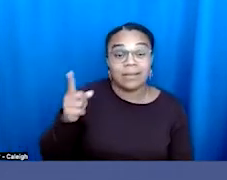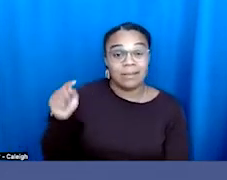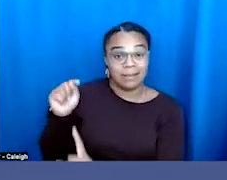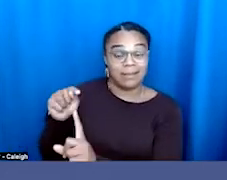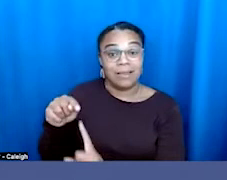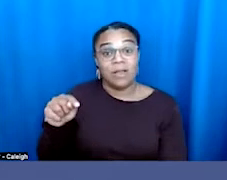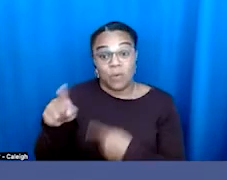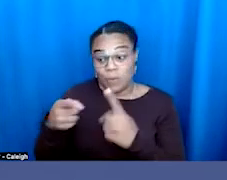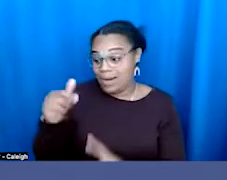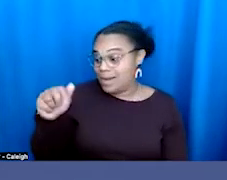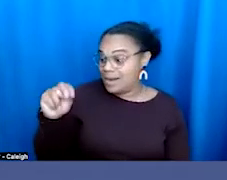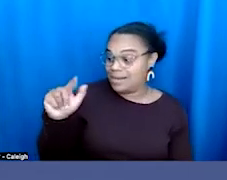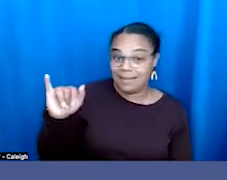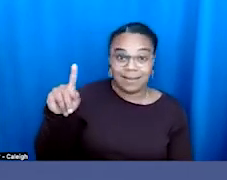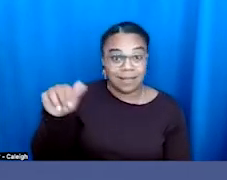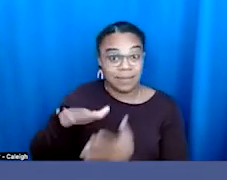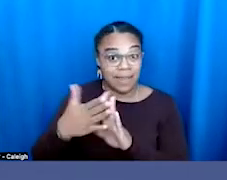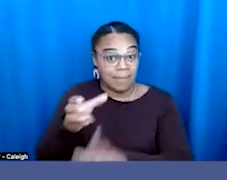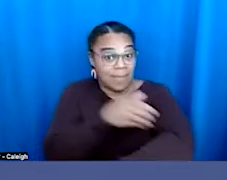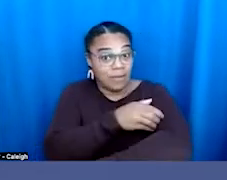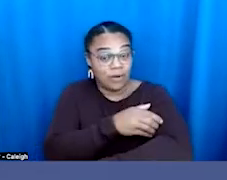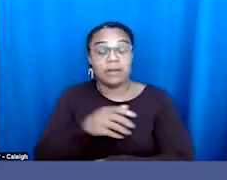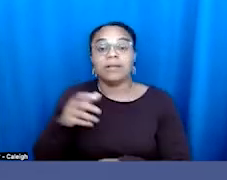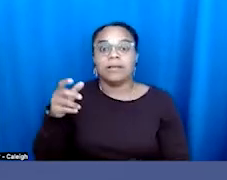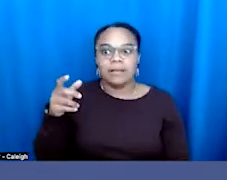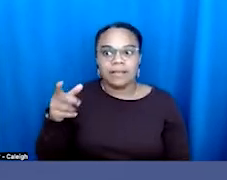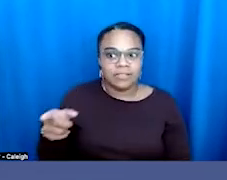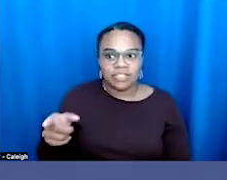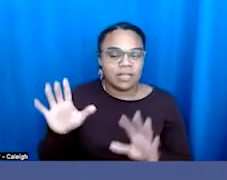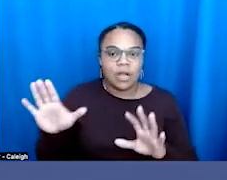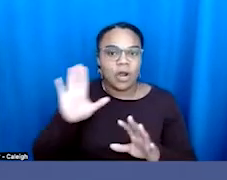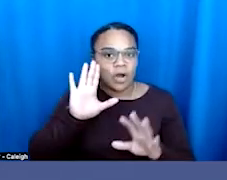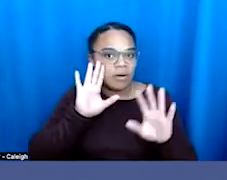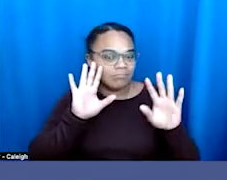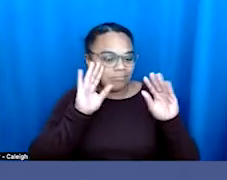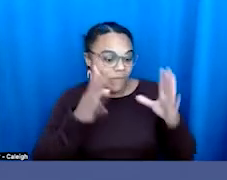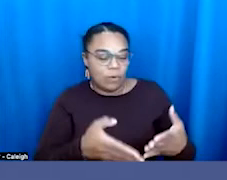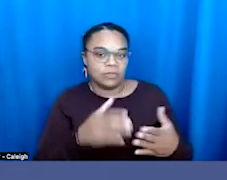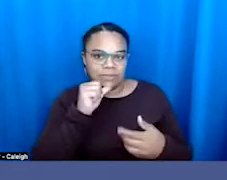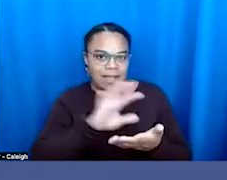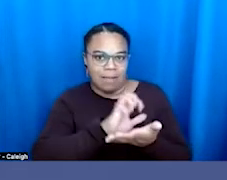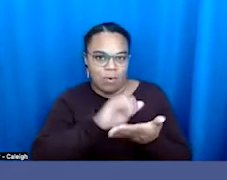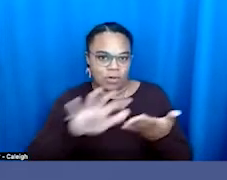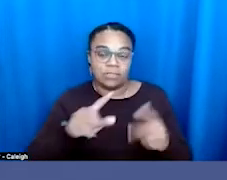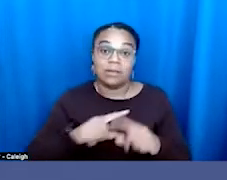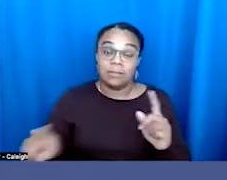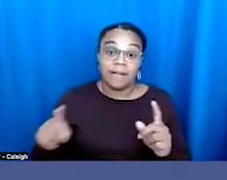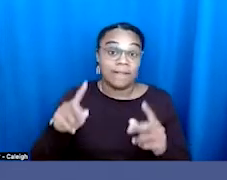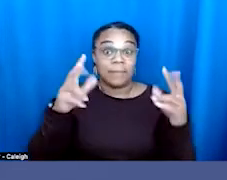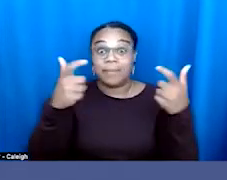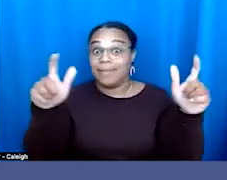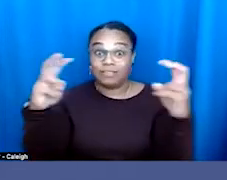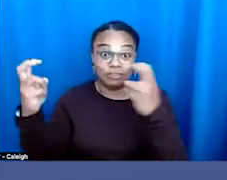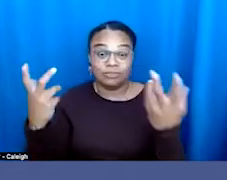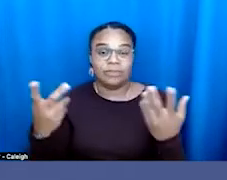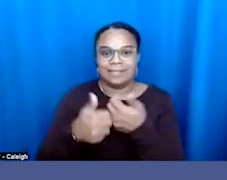by an organization that wasn't talking about abortion. Their big issue was that the Supreme Court had called for the integration of schools. That